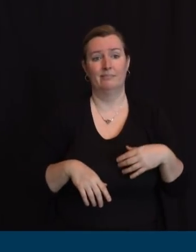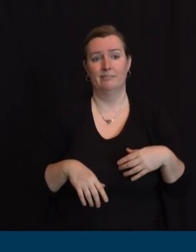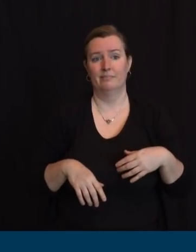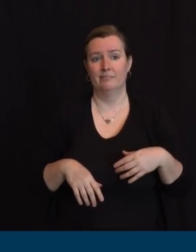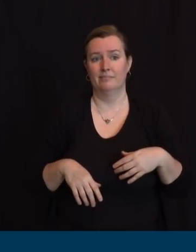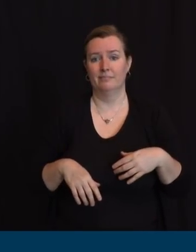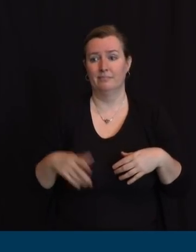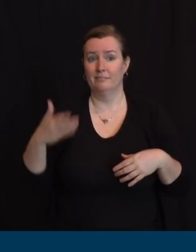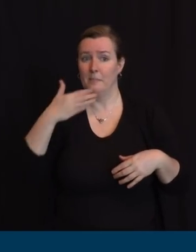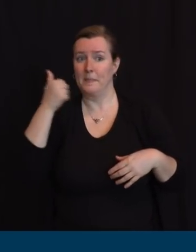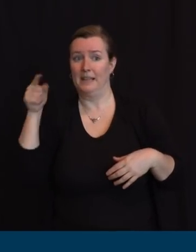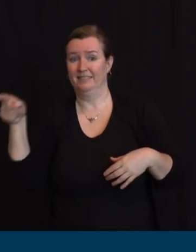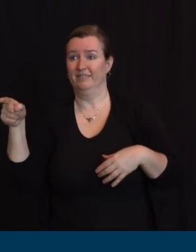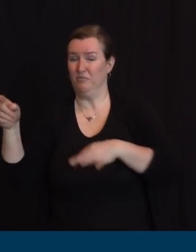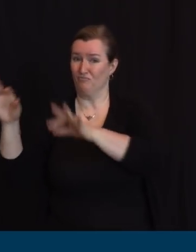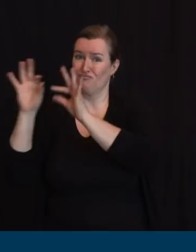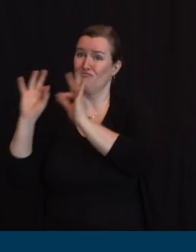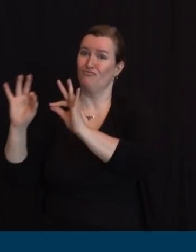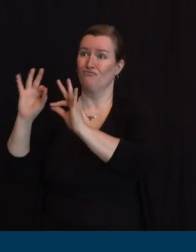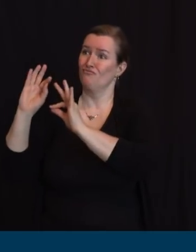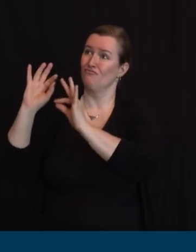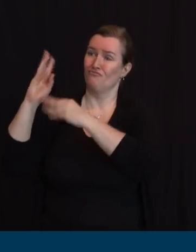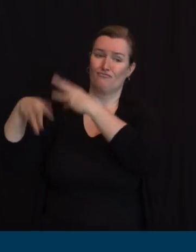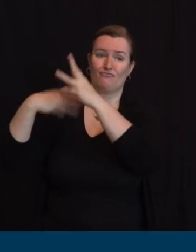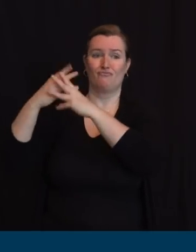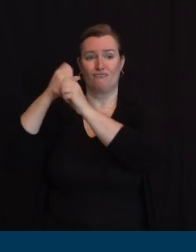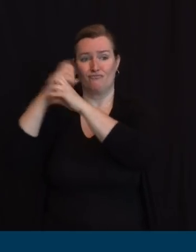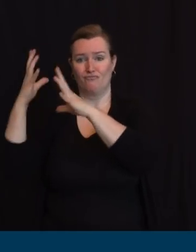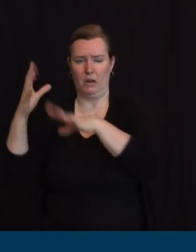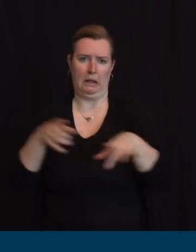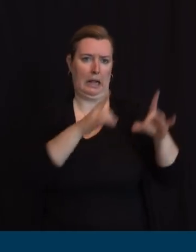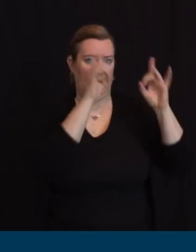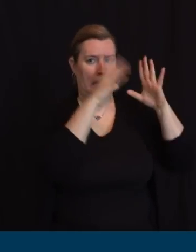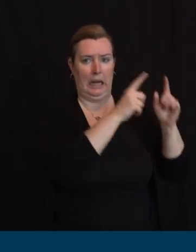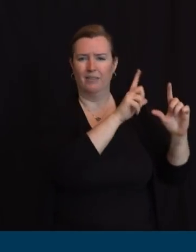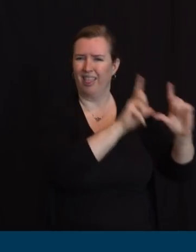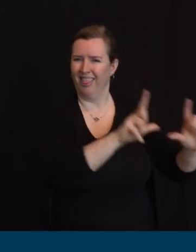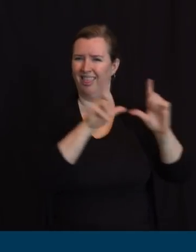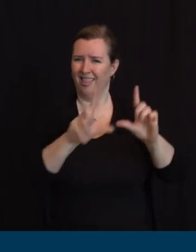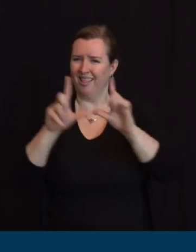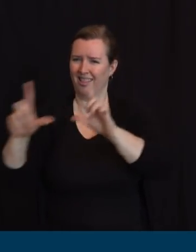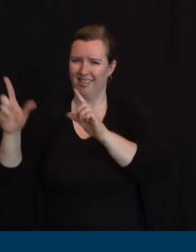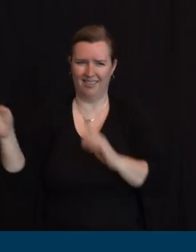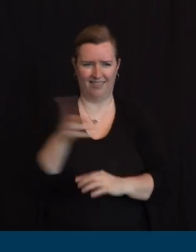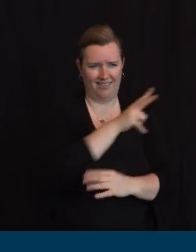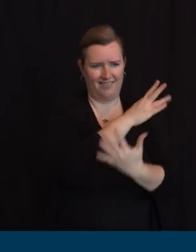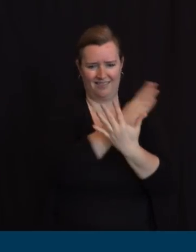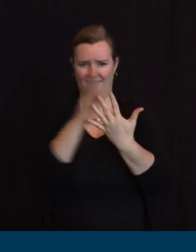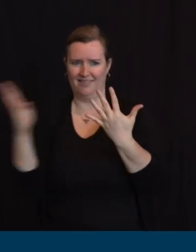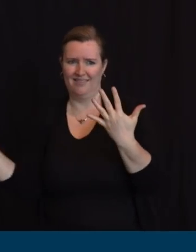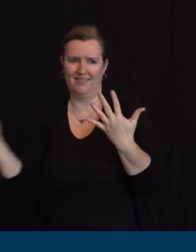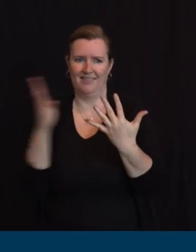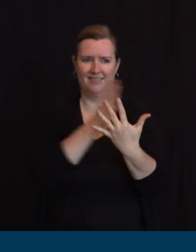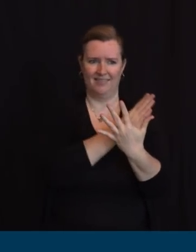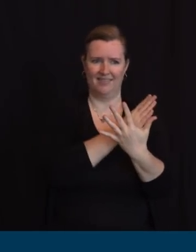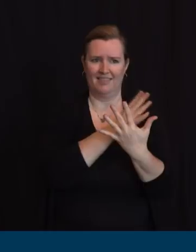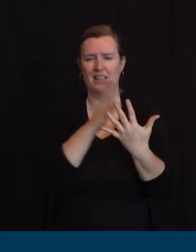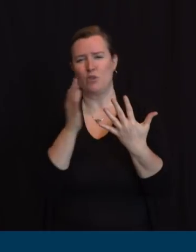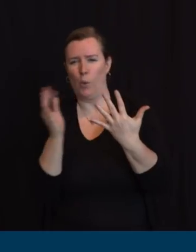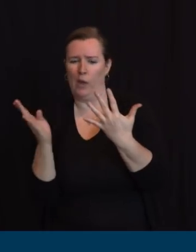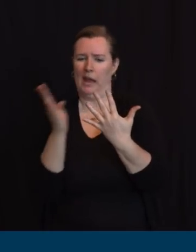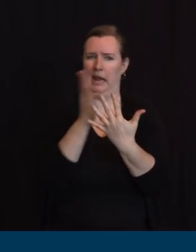hope for the best but to plan for the worst which is part of the reason why we put a requisition out today for another 500 to purchase.